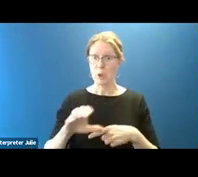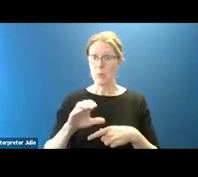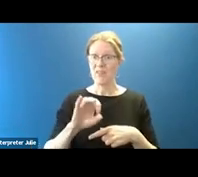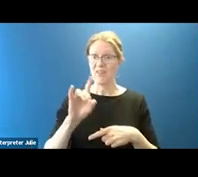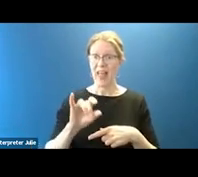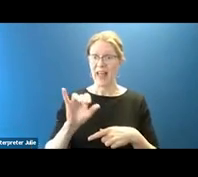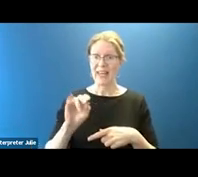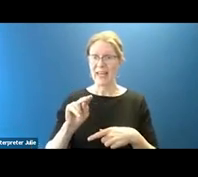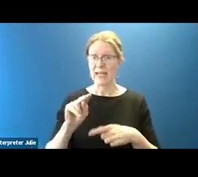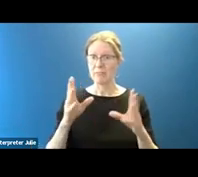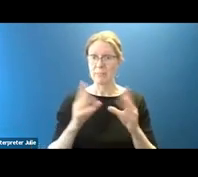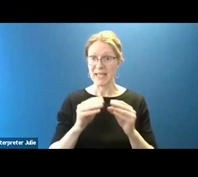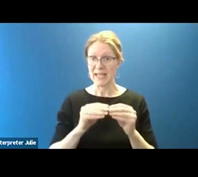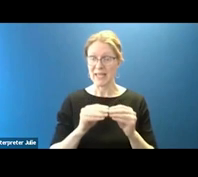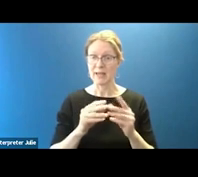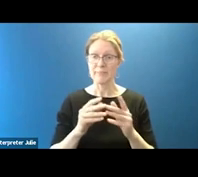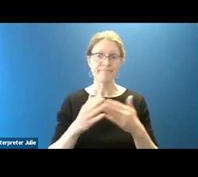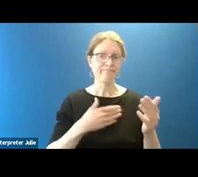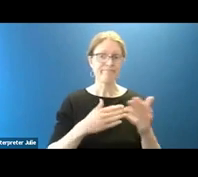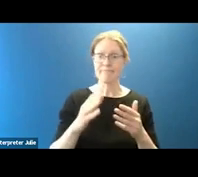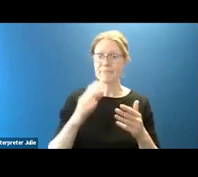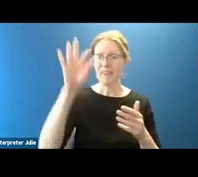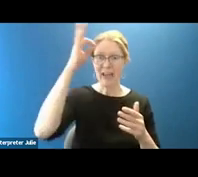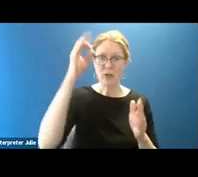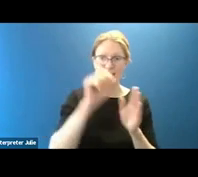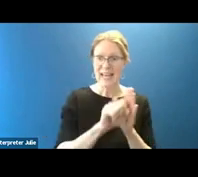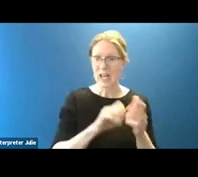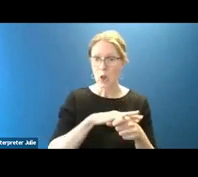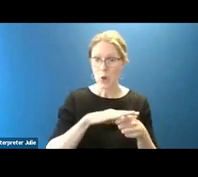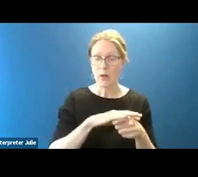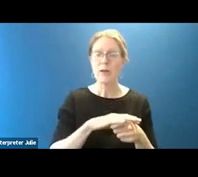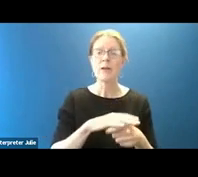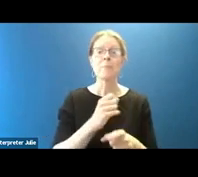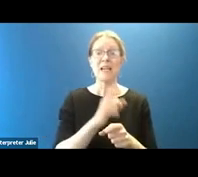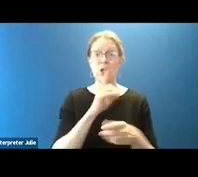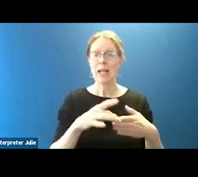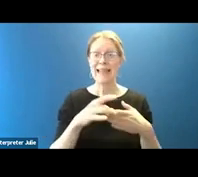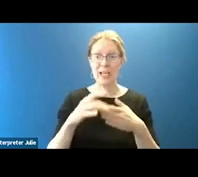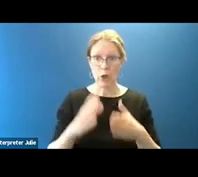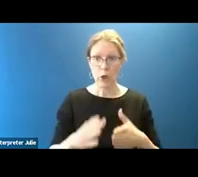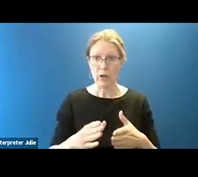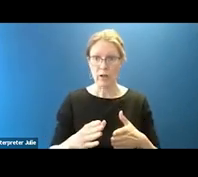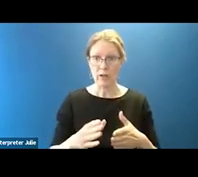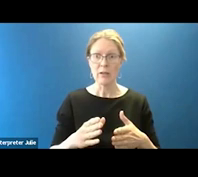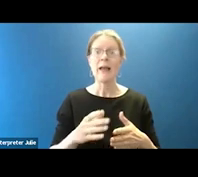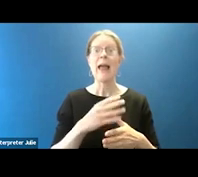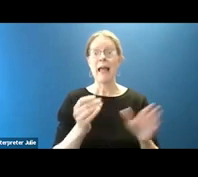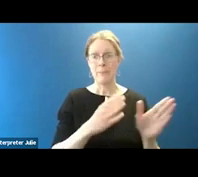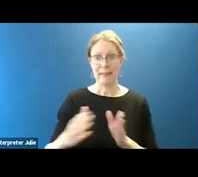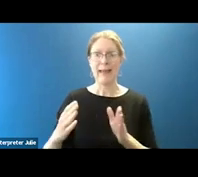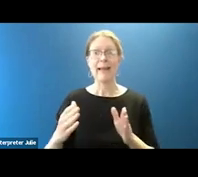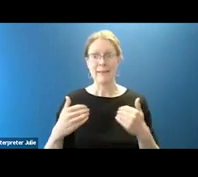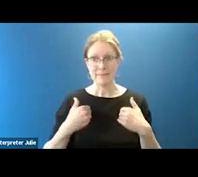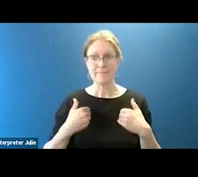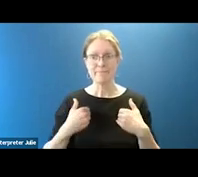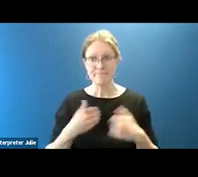with your members, whether federal or state or local level, you need to have a leader and a plan, you know, to go into these.